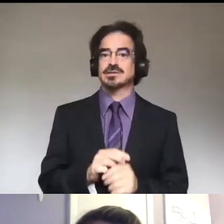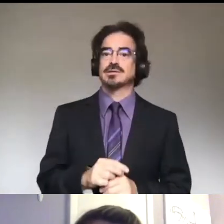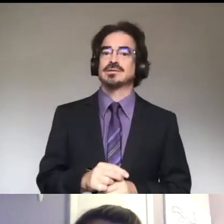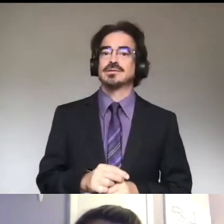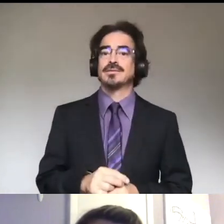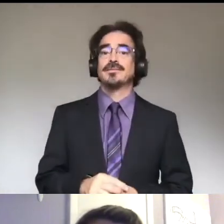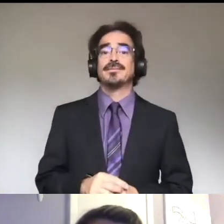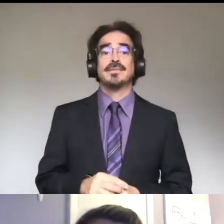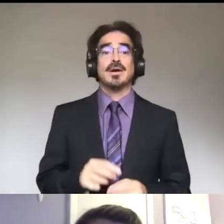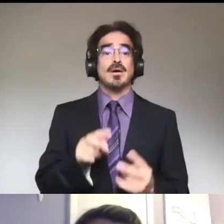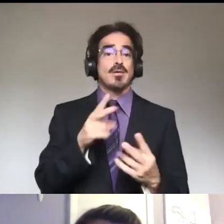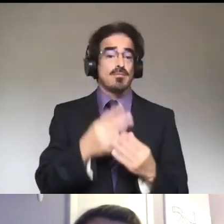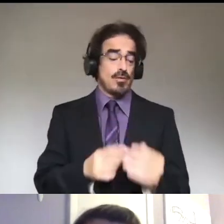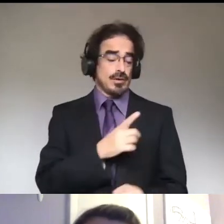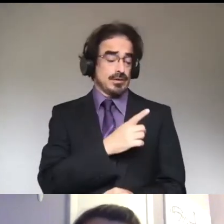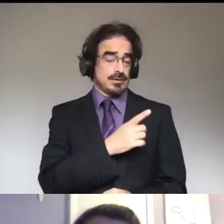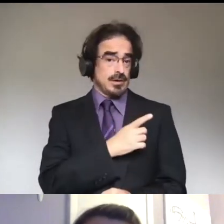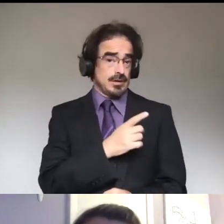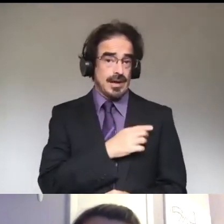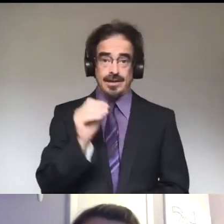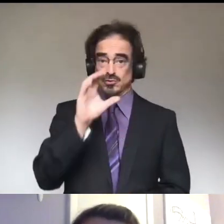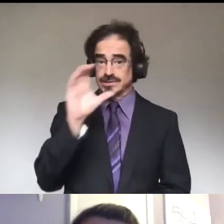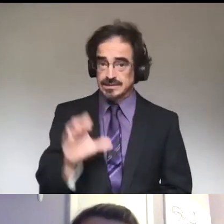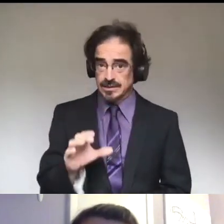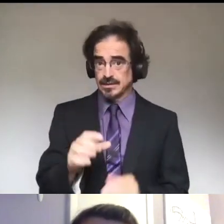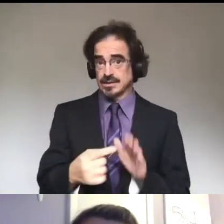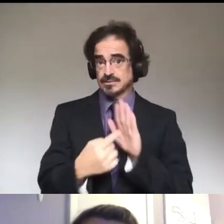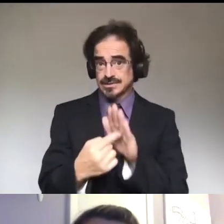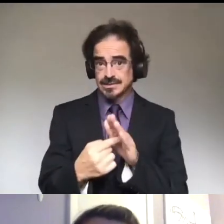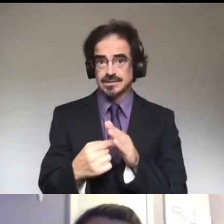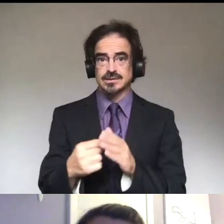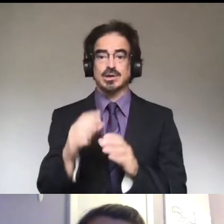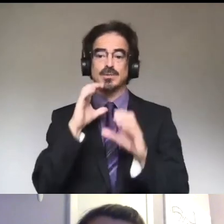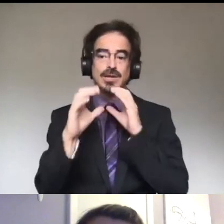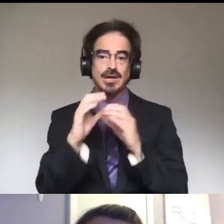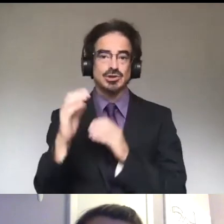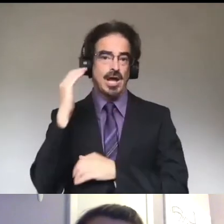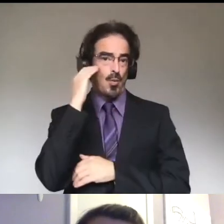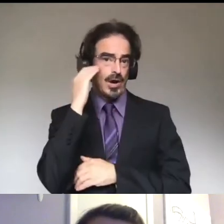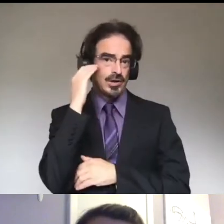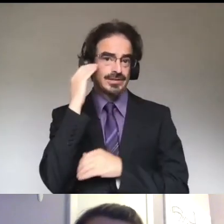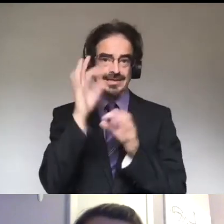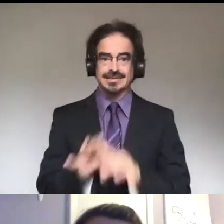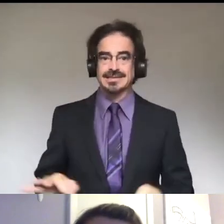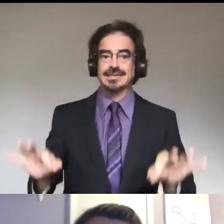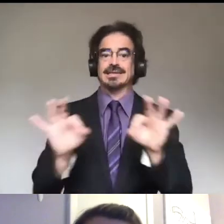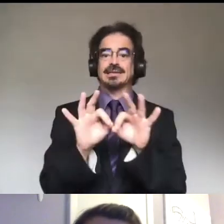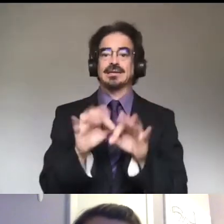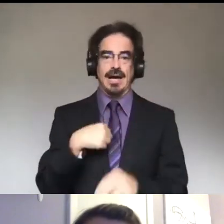and a great place to start. Um, they both shared their emails. I believe Christina was going to put hers. Yep, I see it in the chat.